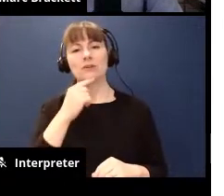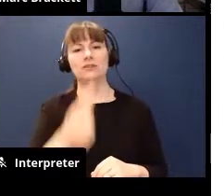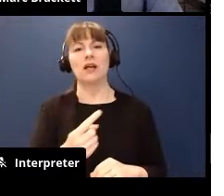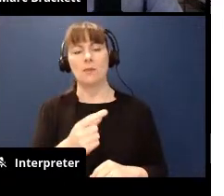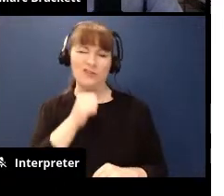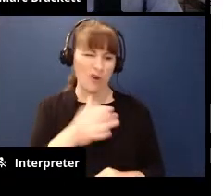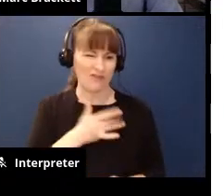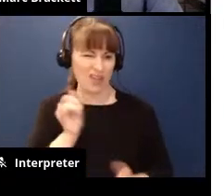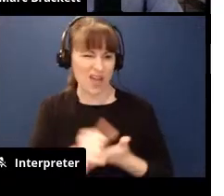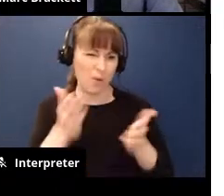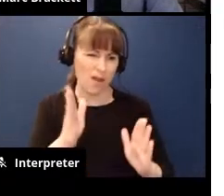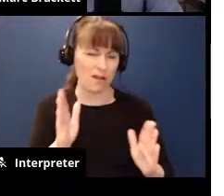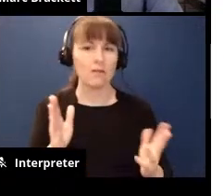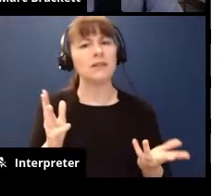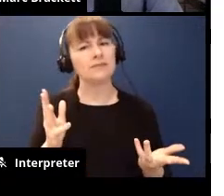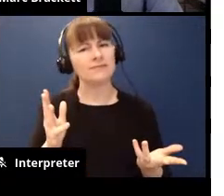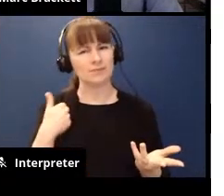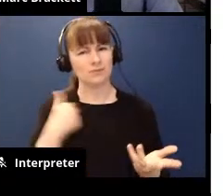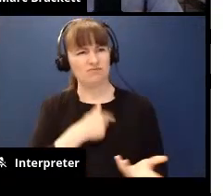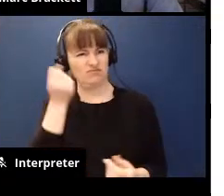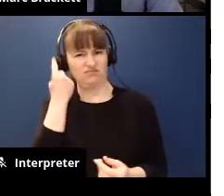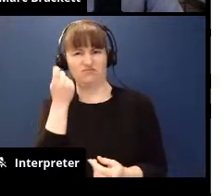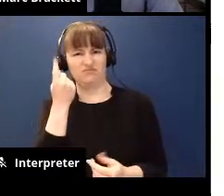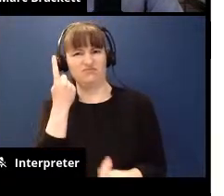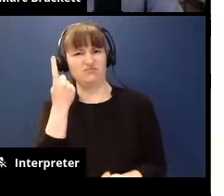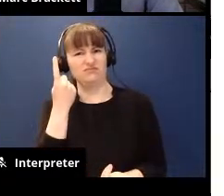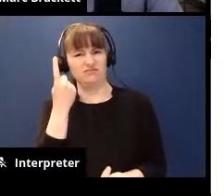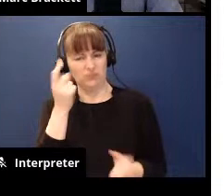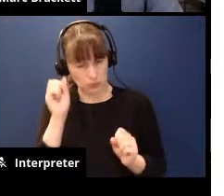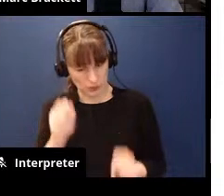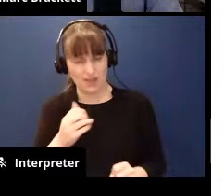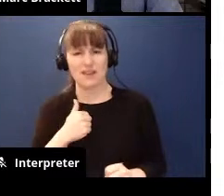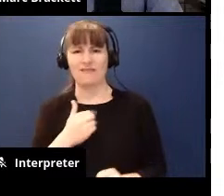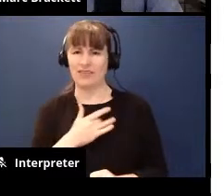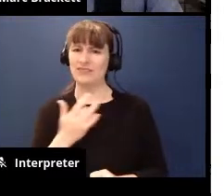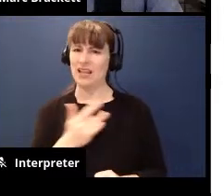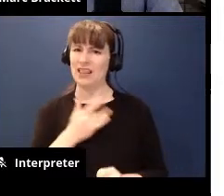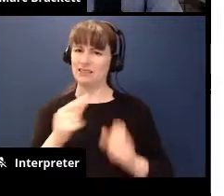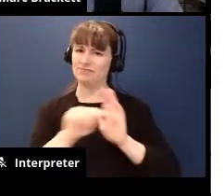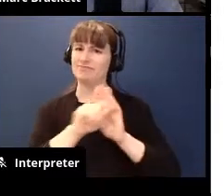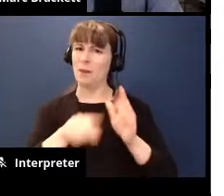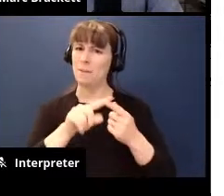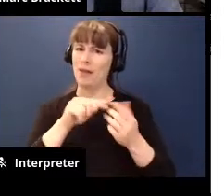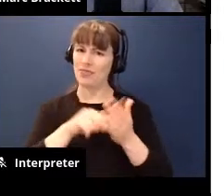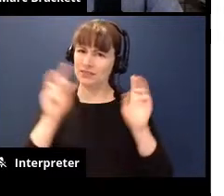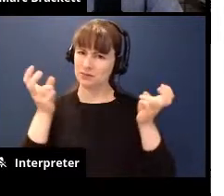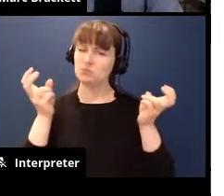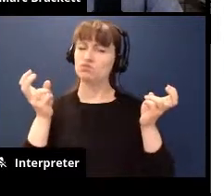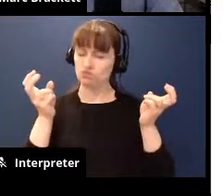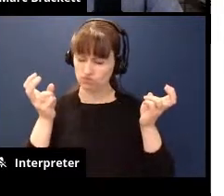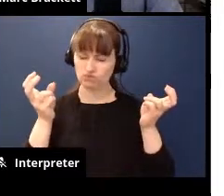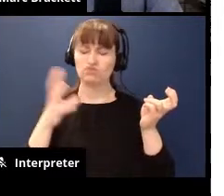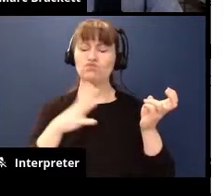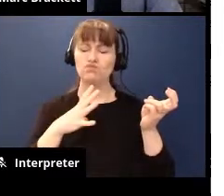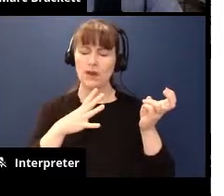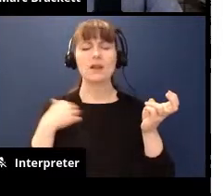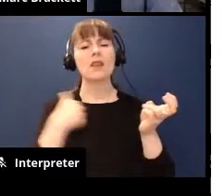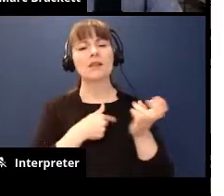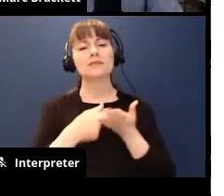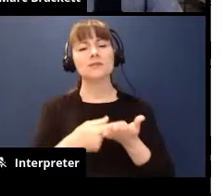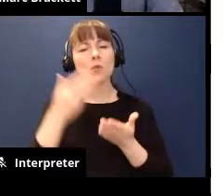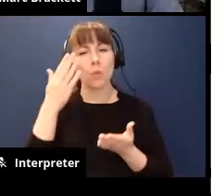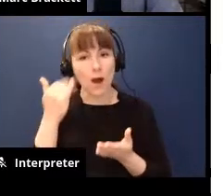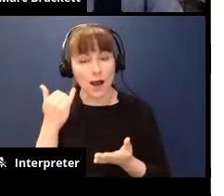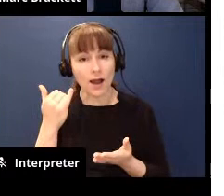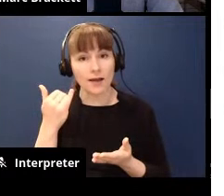it's understandable you know that you have these feelings um let's talk about why and let's